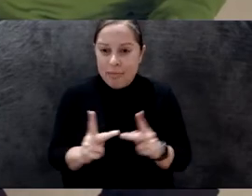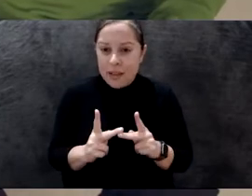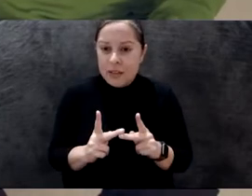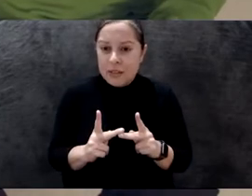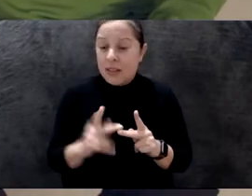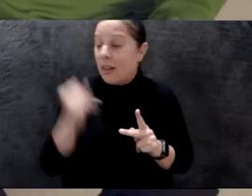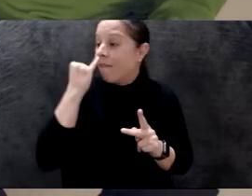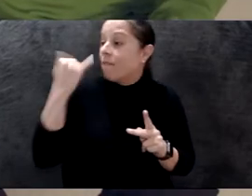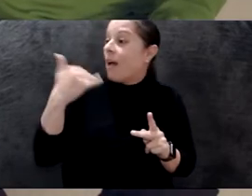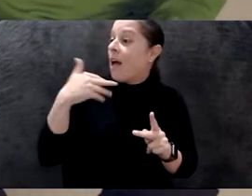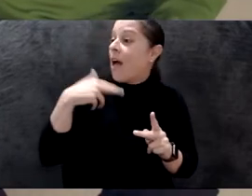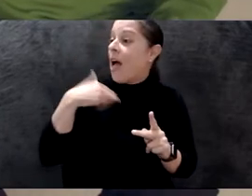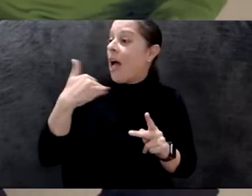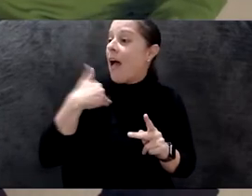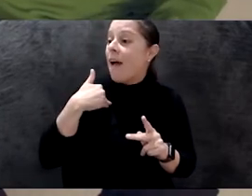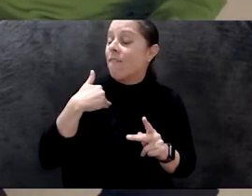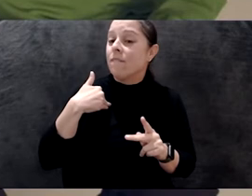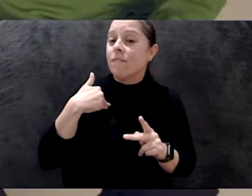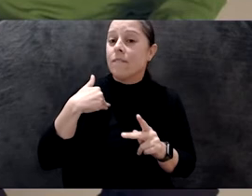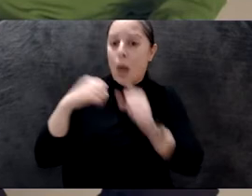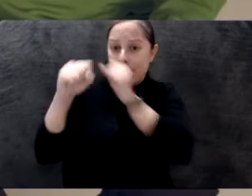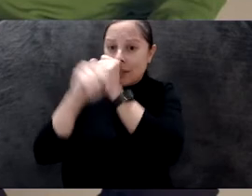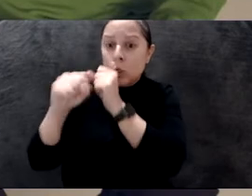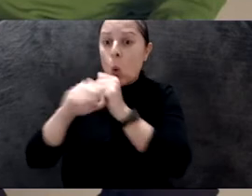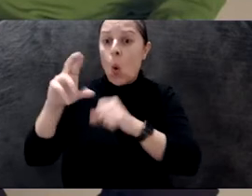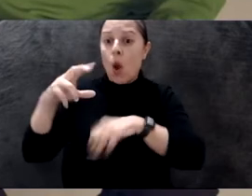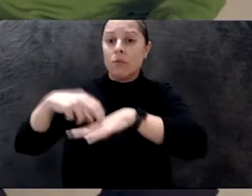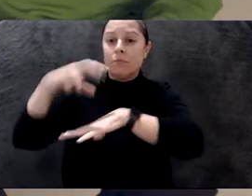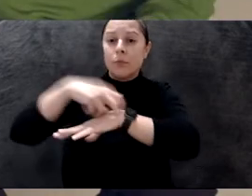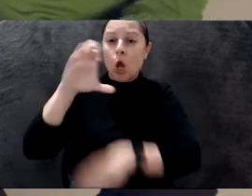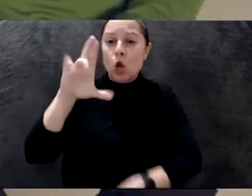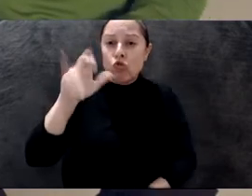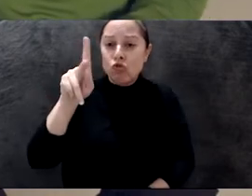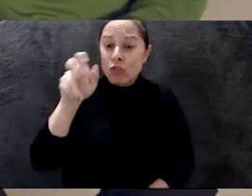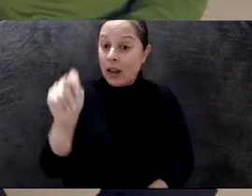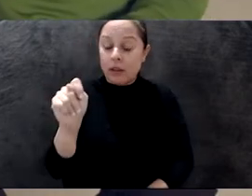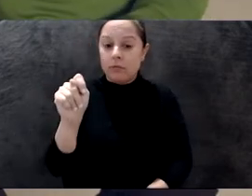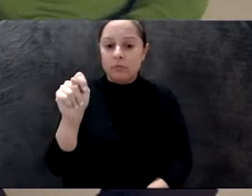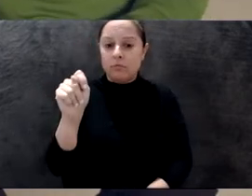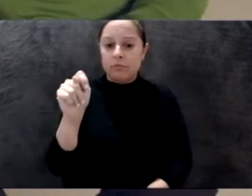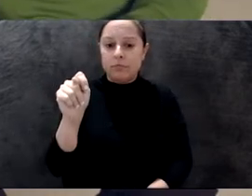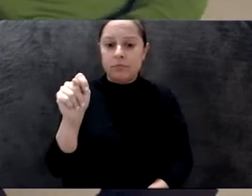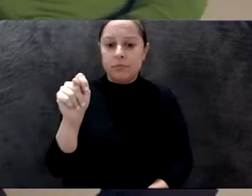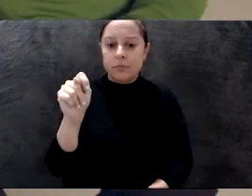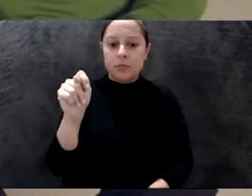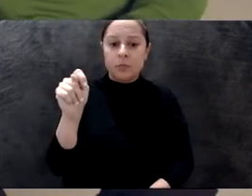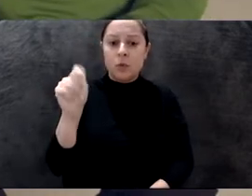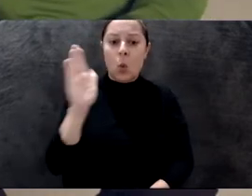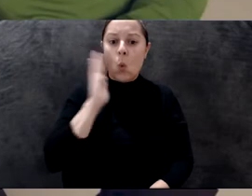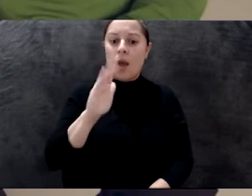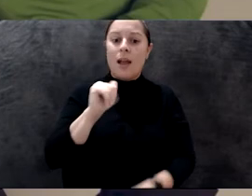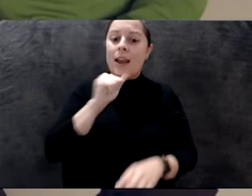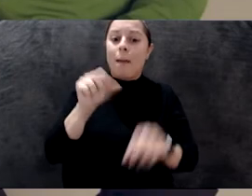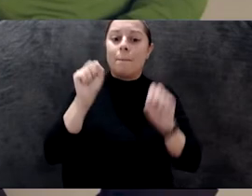close to them, they will not many times be able to sense. He's been in the way when, when the spider weave the web is kind of weaving the